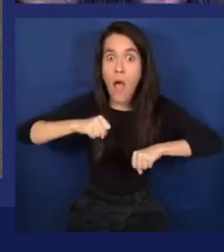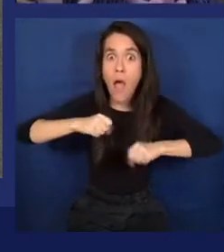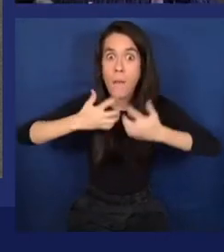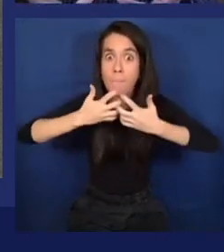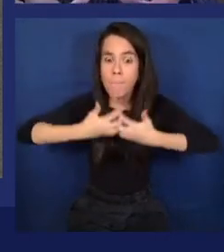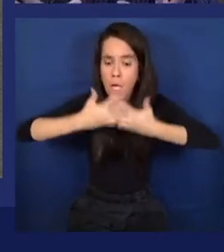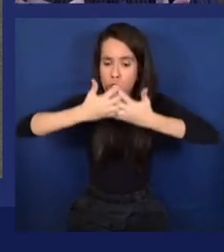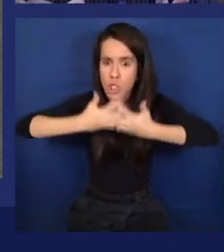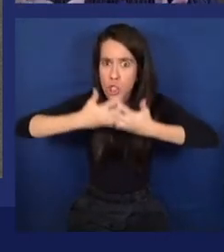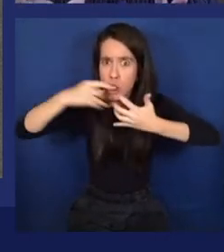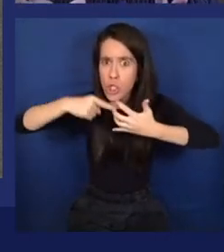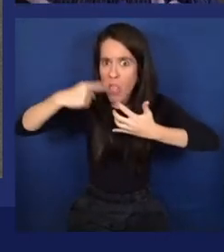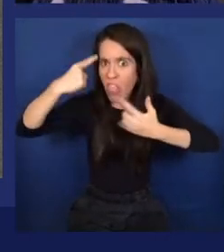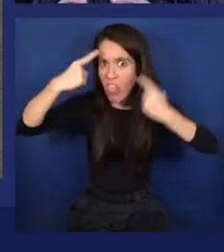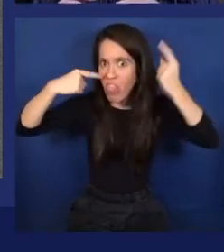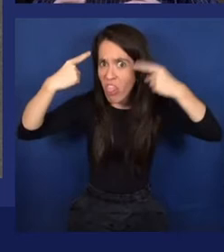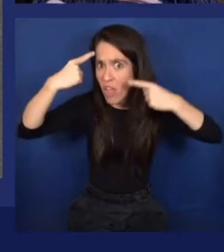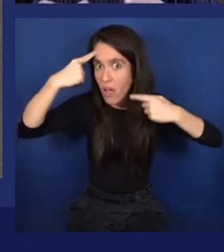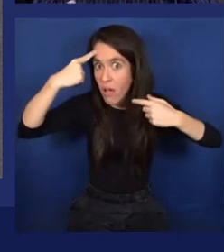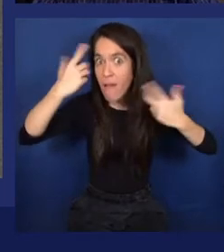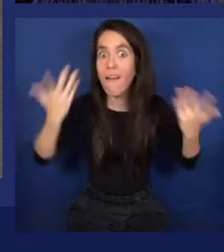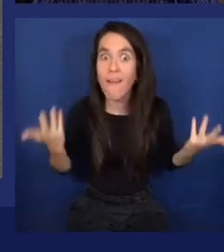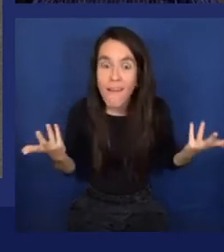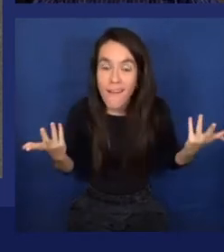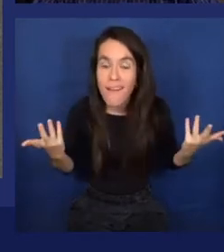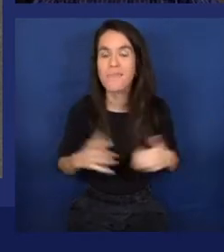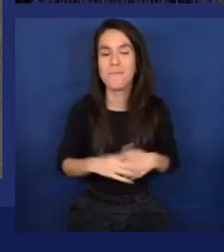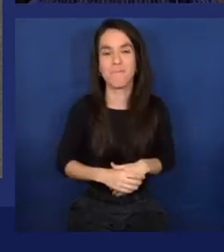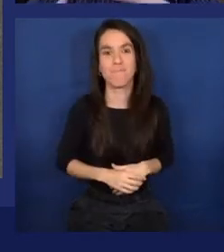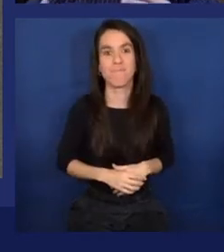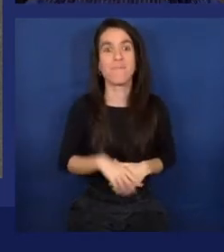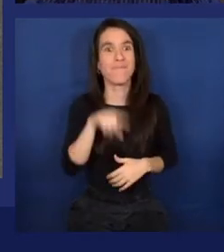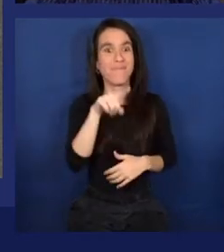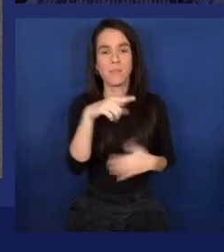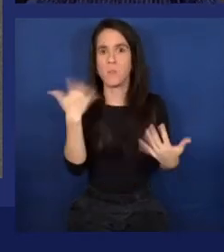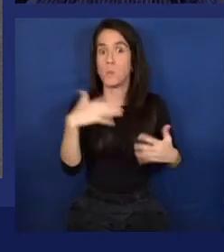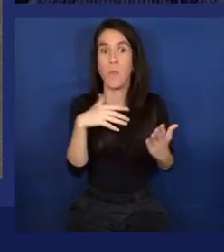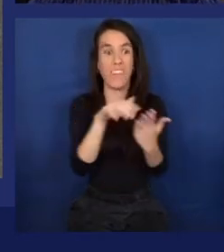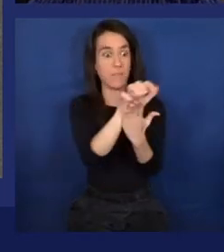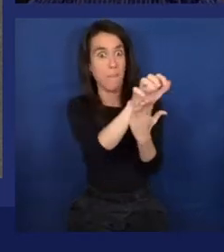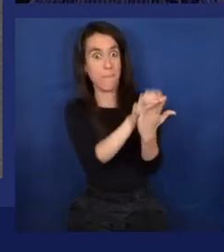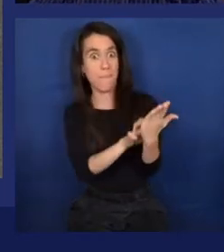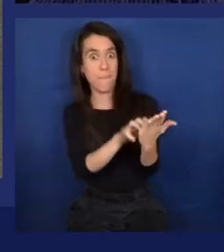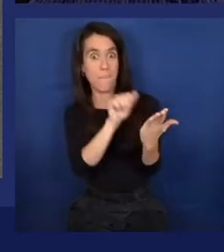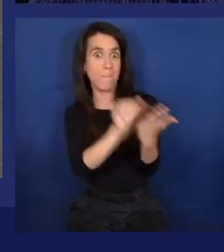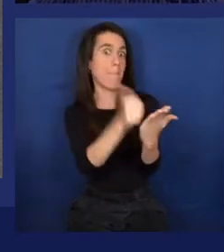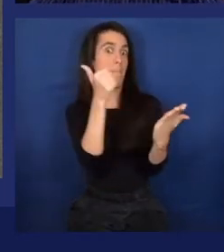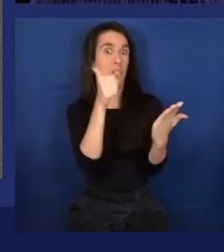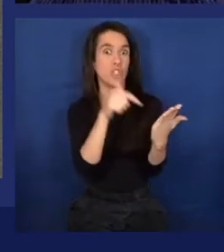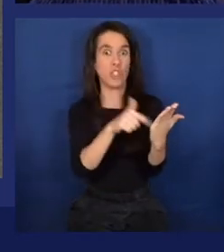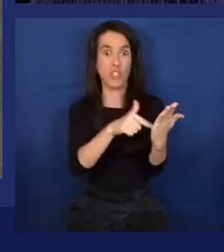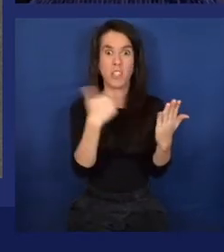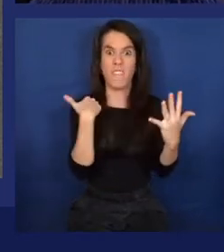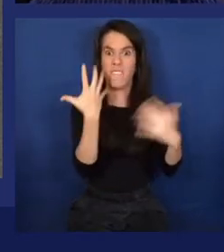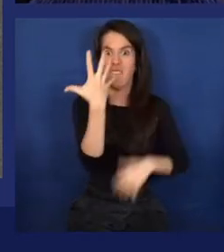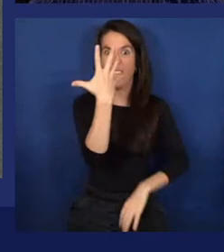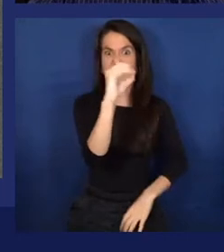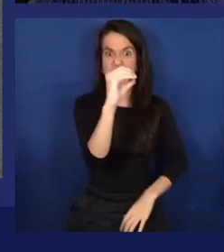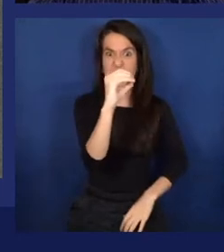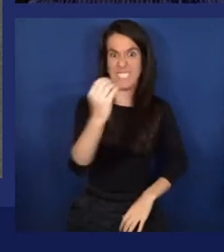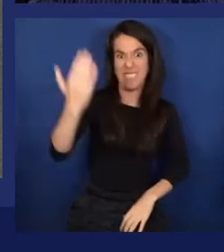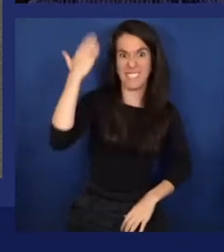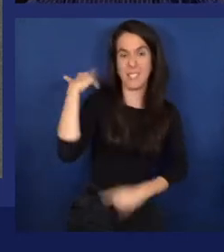is referred to as sort of a seminal work that leads in the fifties to broader conversations.